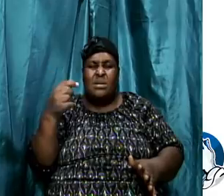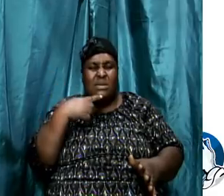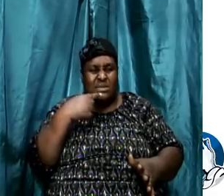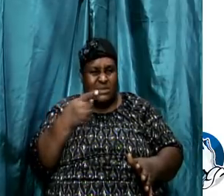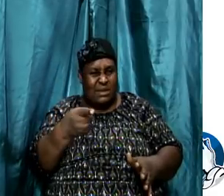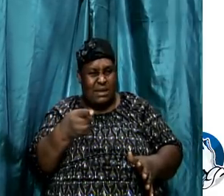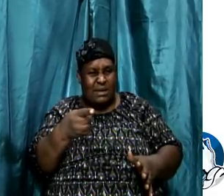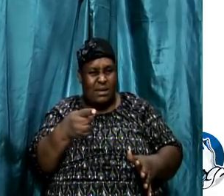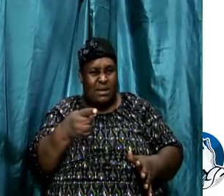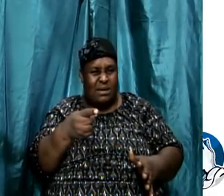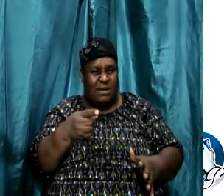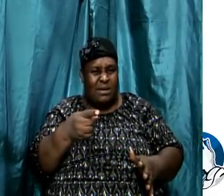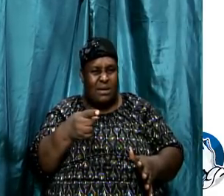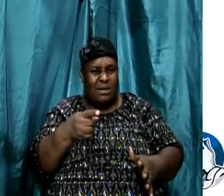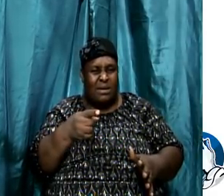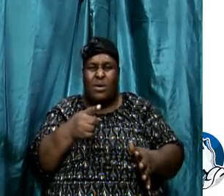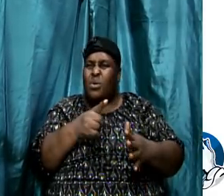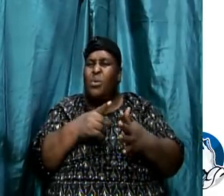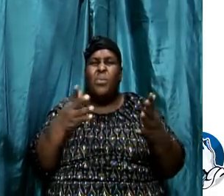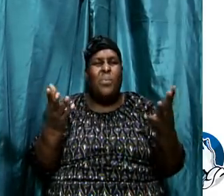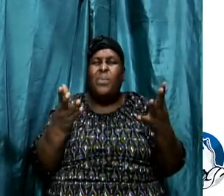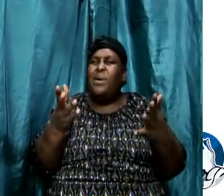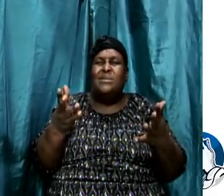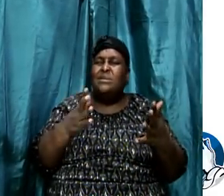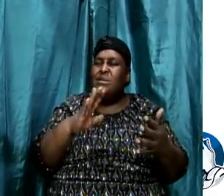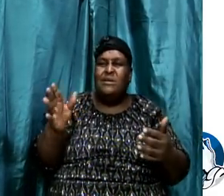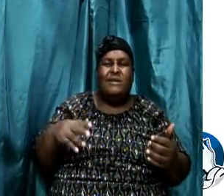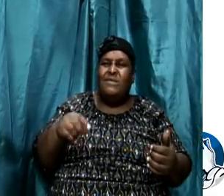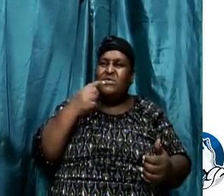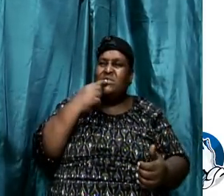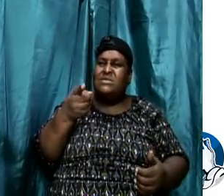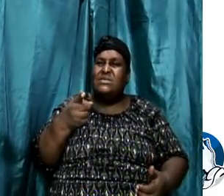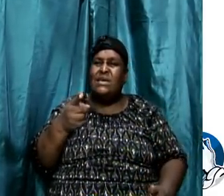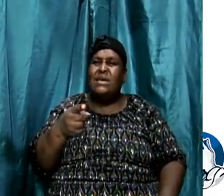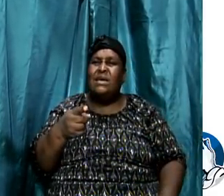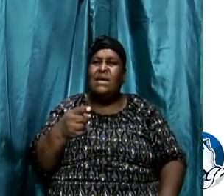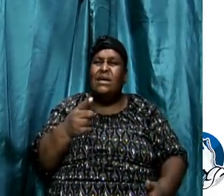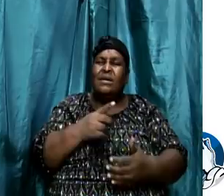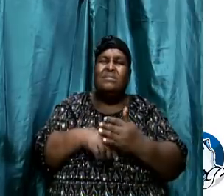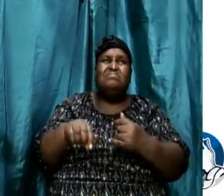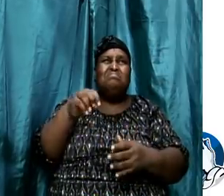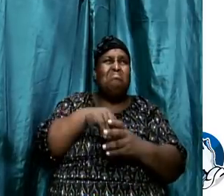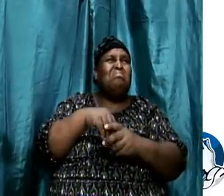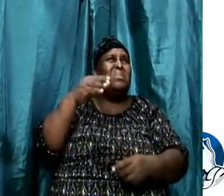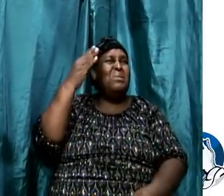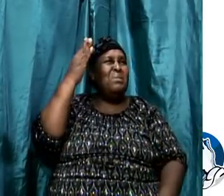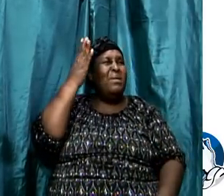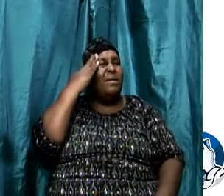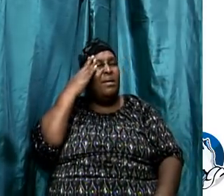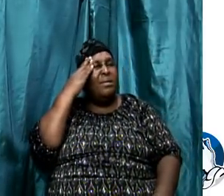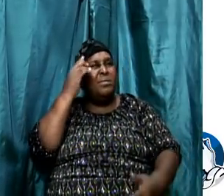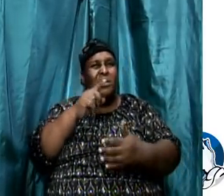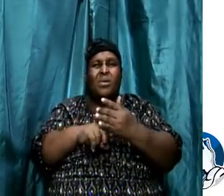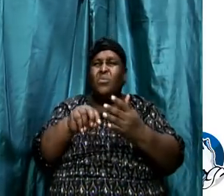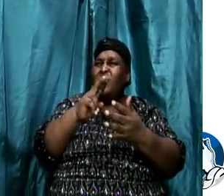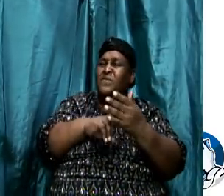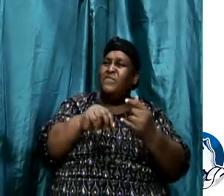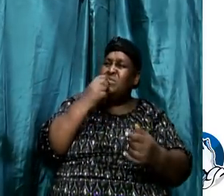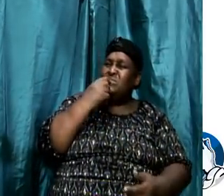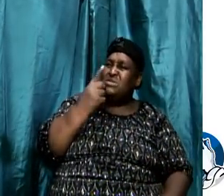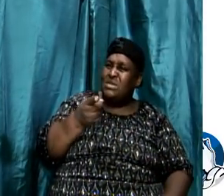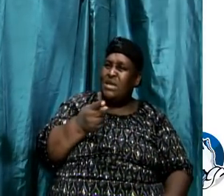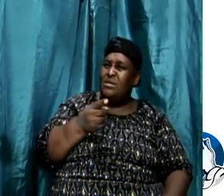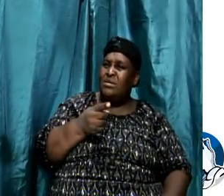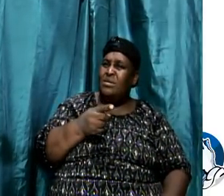say? So, sometimes because we already have some presuppositions in our head about what we think the verse is actually saying, we have to